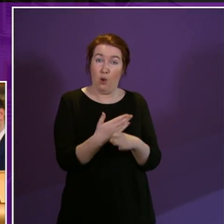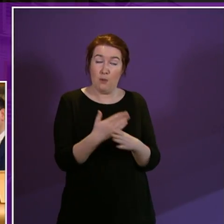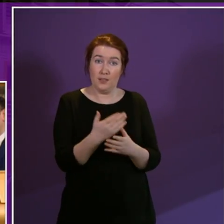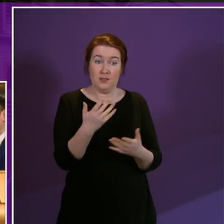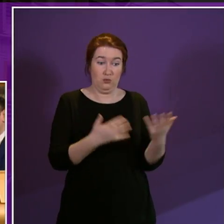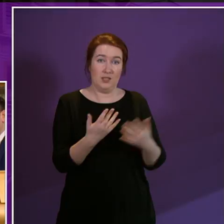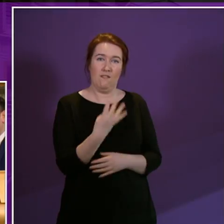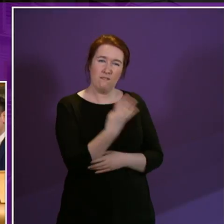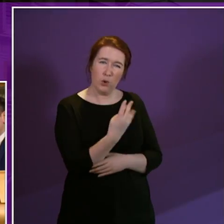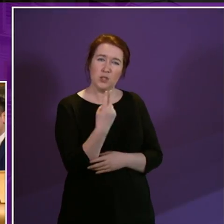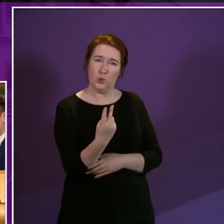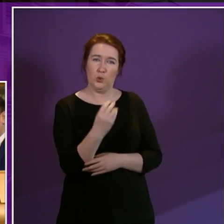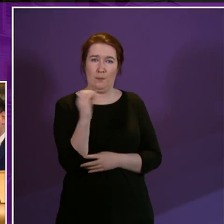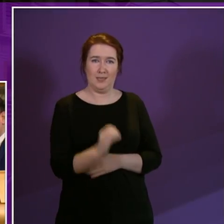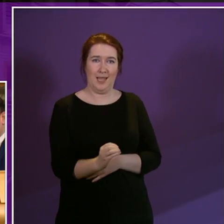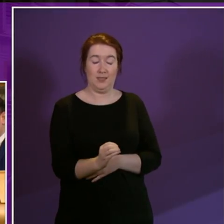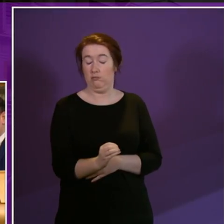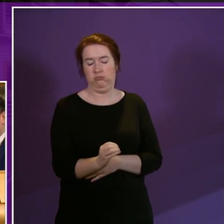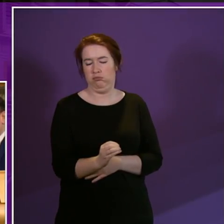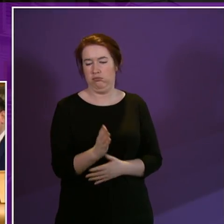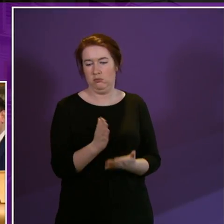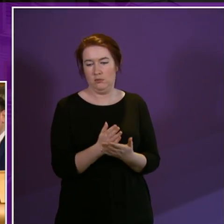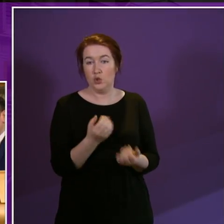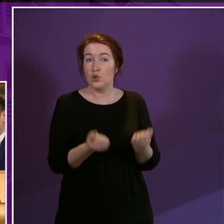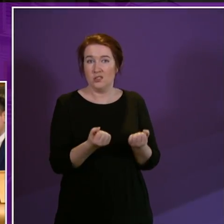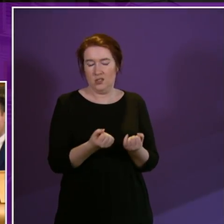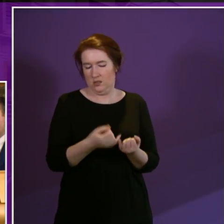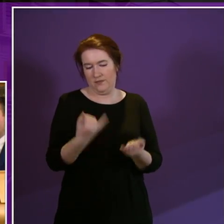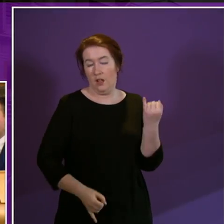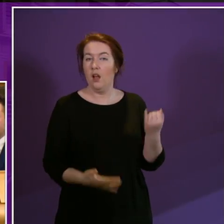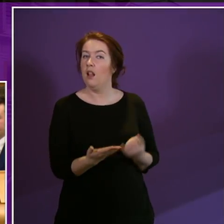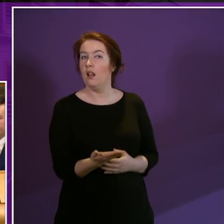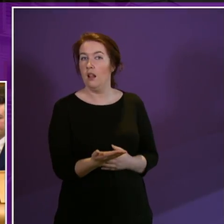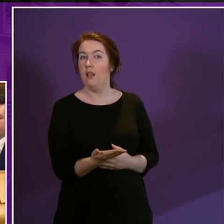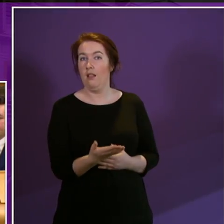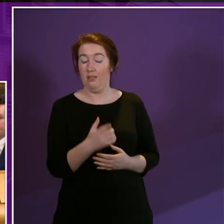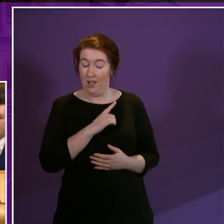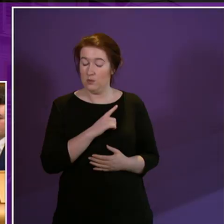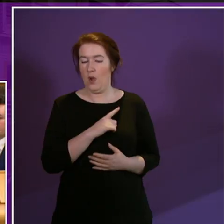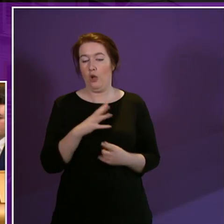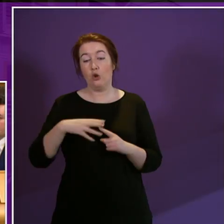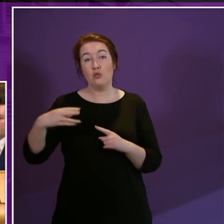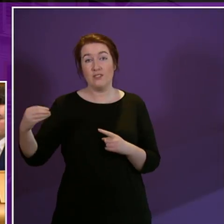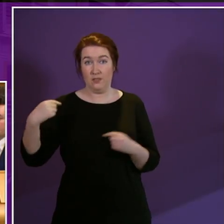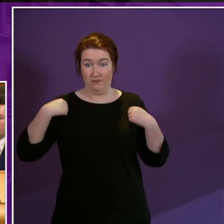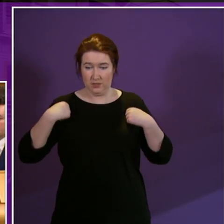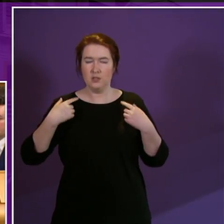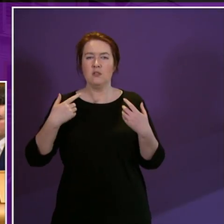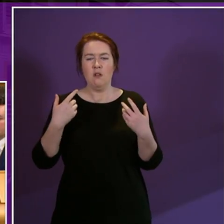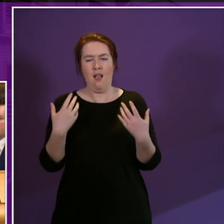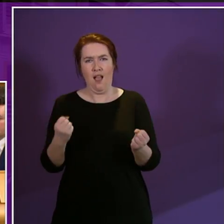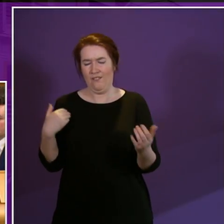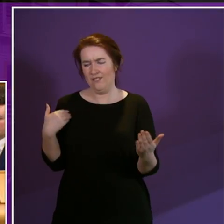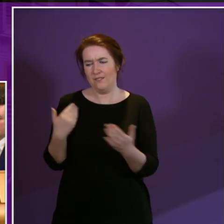42%. This is an injustice, Deputy Presiding Officer, and that is why the Conservatives have a long